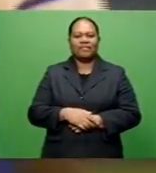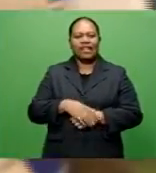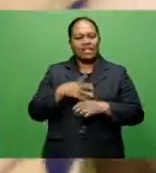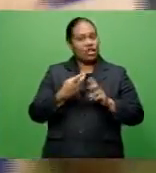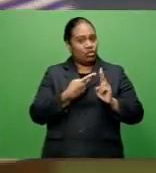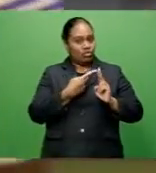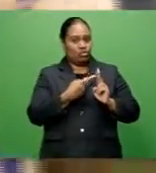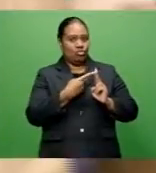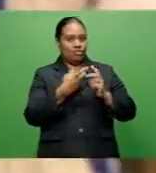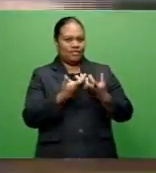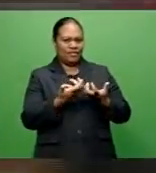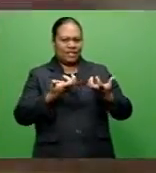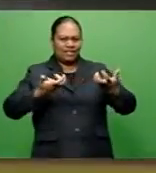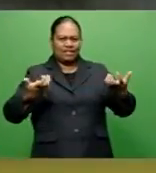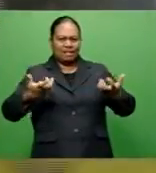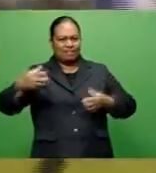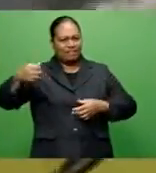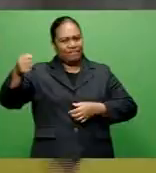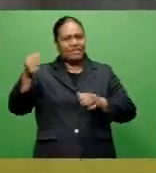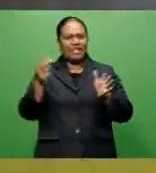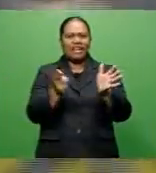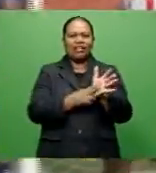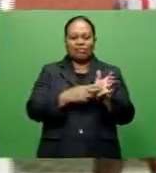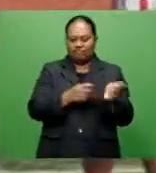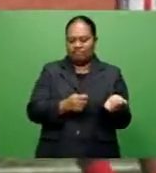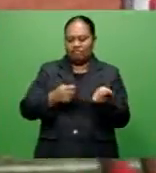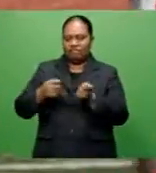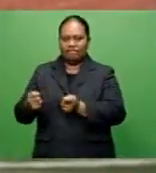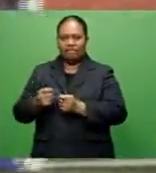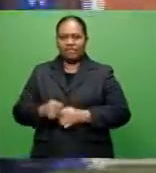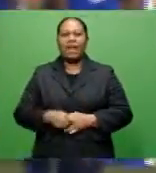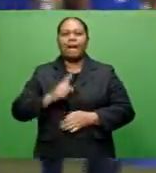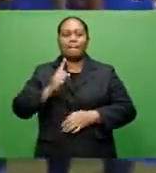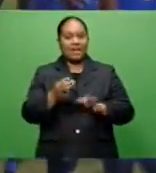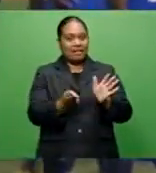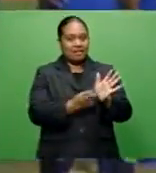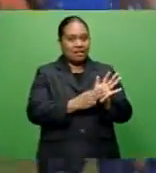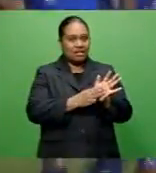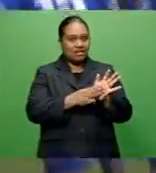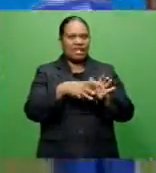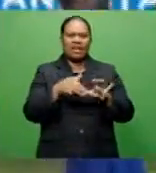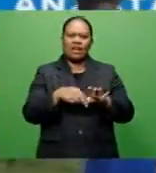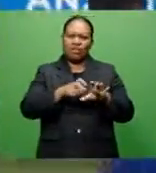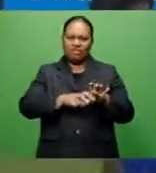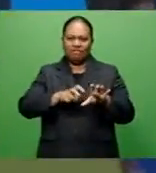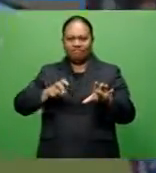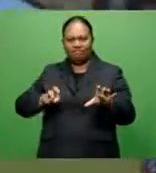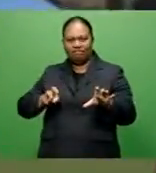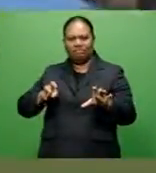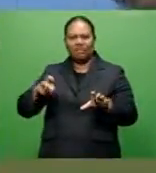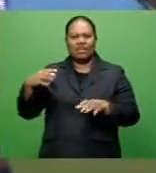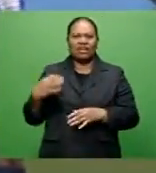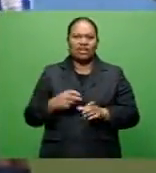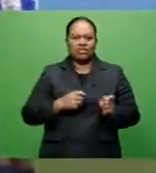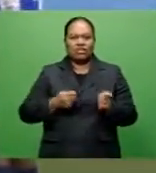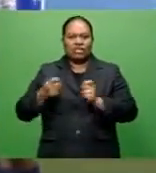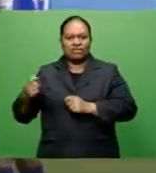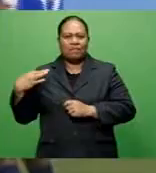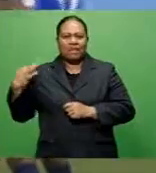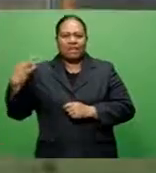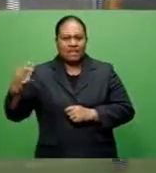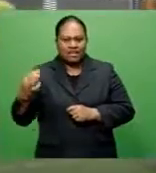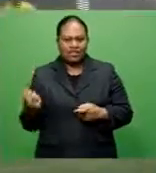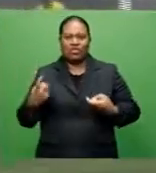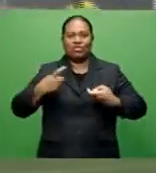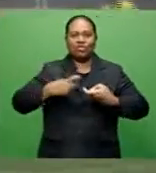are two separate claims halting Nalambu's transfer, while Matanissinga has withdrawn his application to join Suba, creating